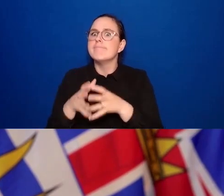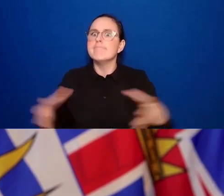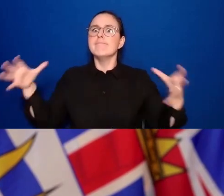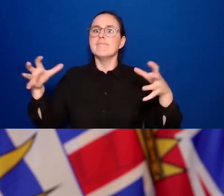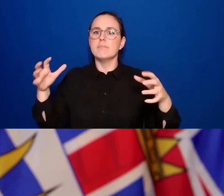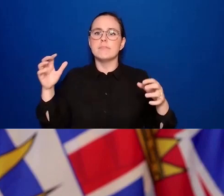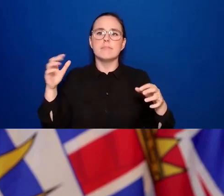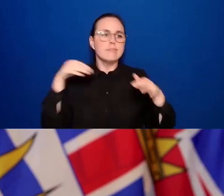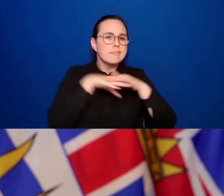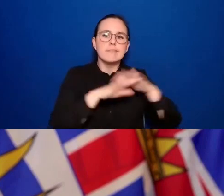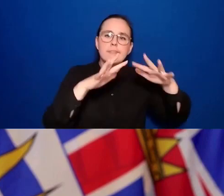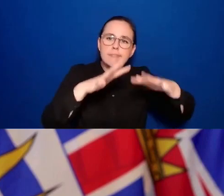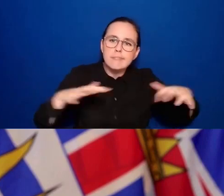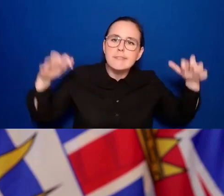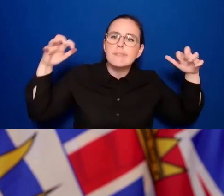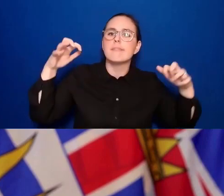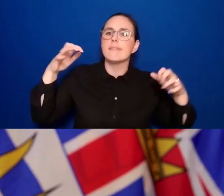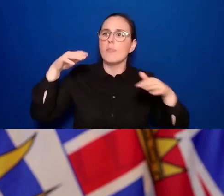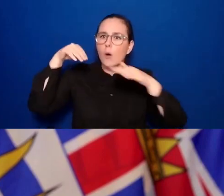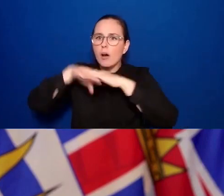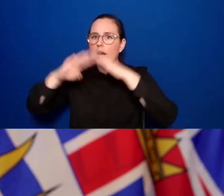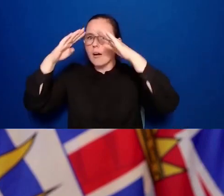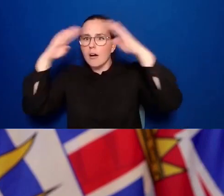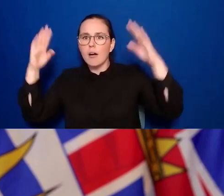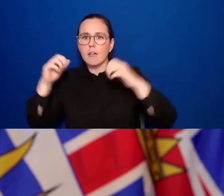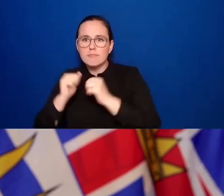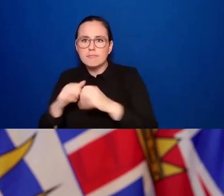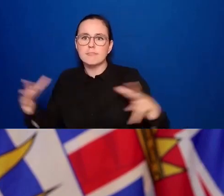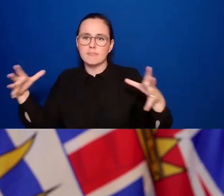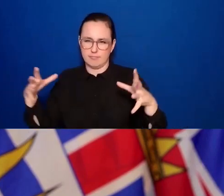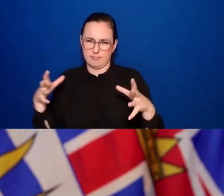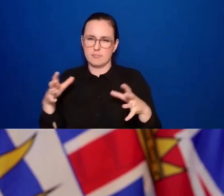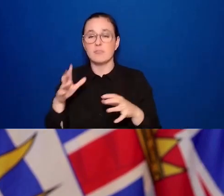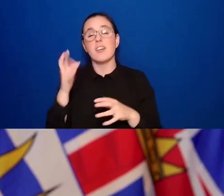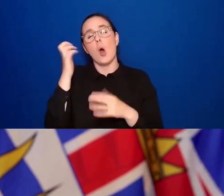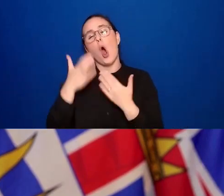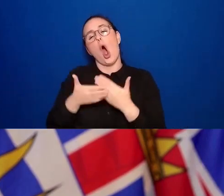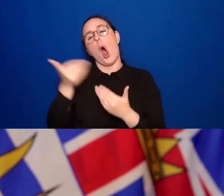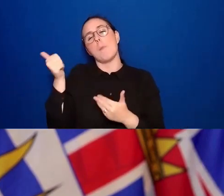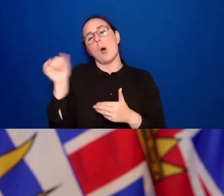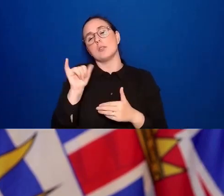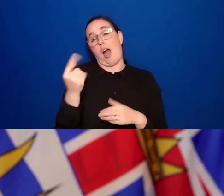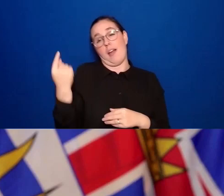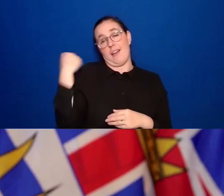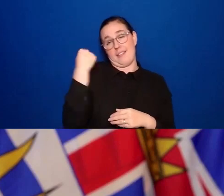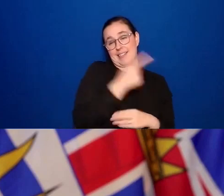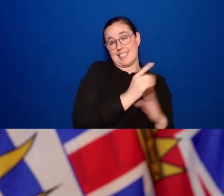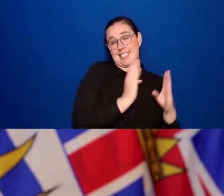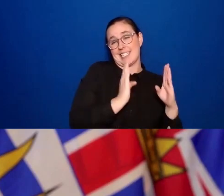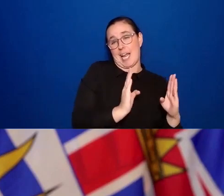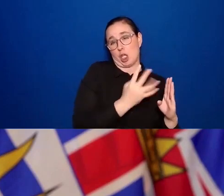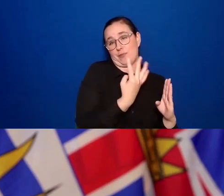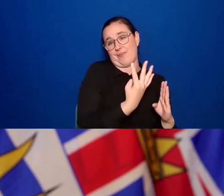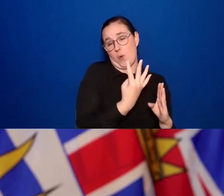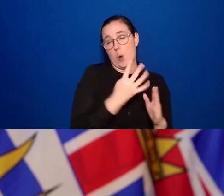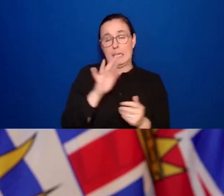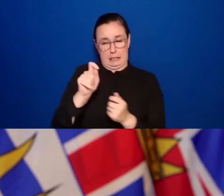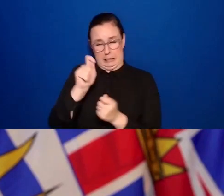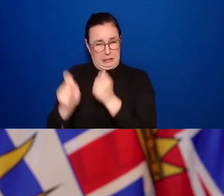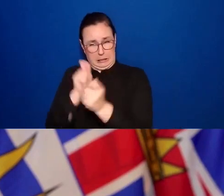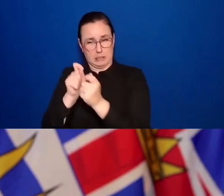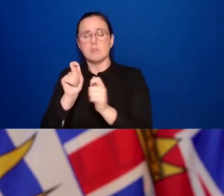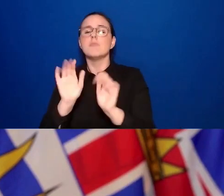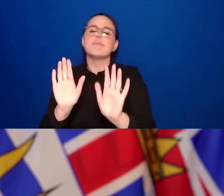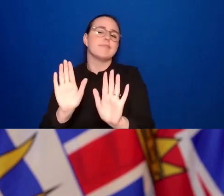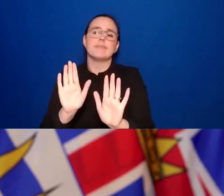in stage step 4 of the restart. But it's not going to be the same. And it's not going to be the same because we know more now and